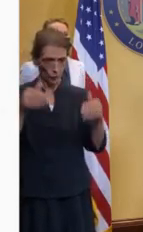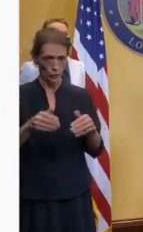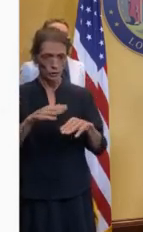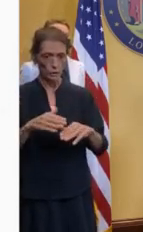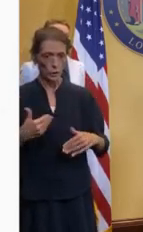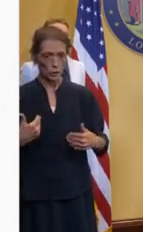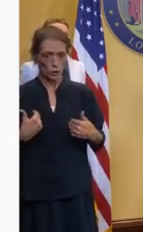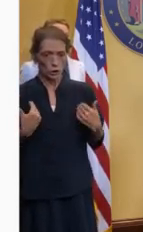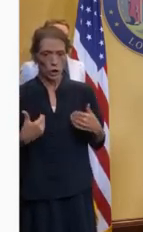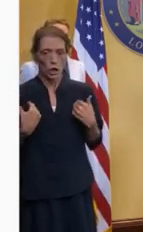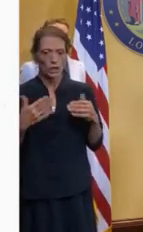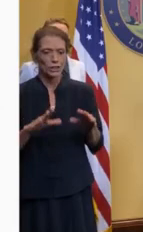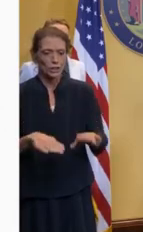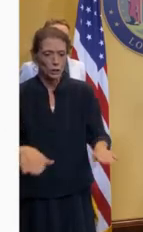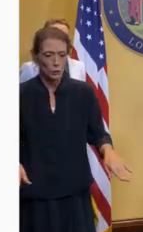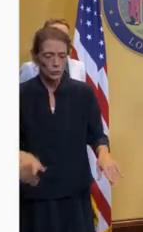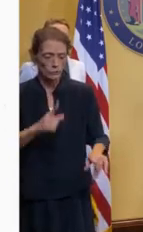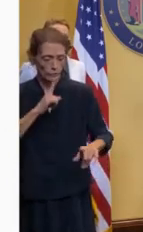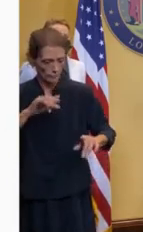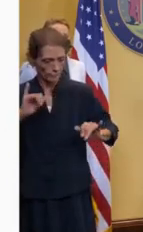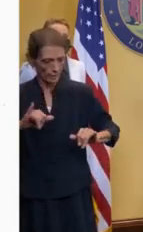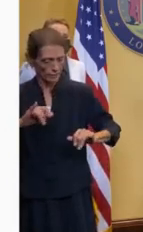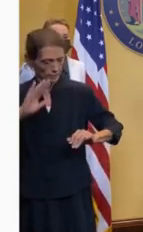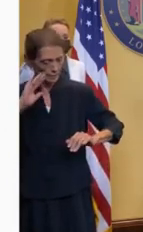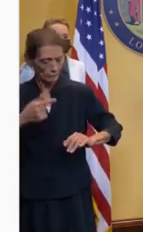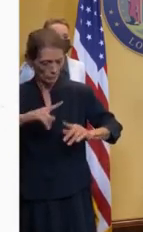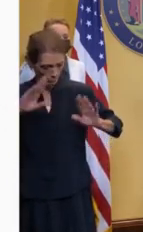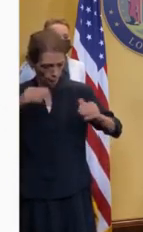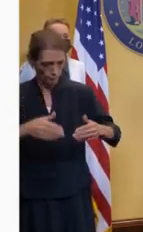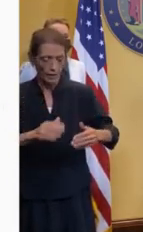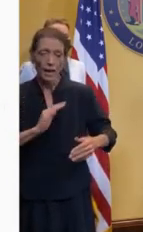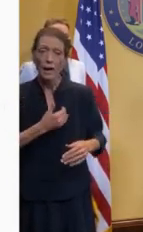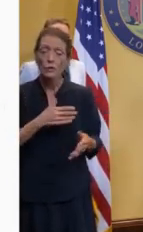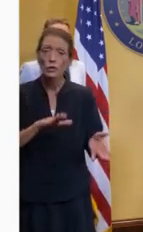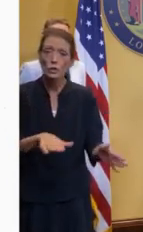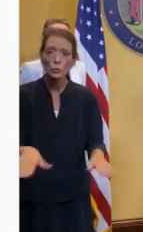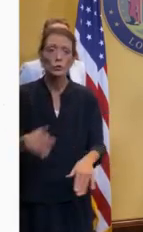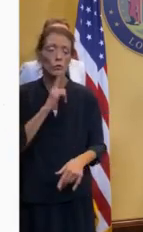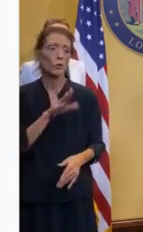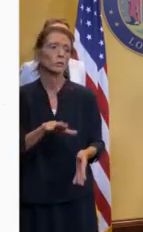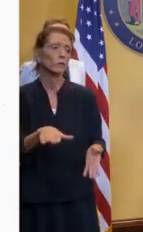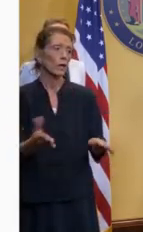young children in our community. Our children are dying.